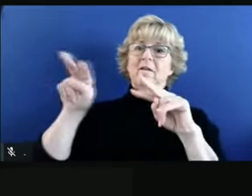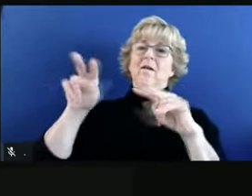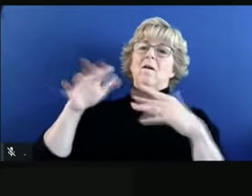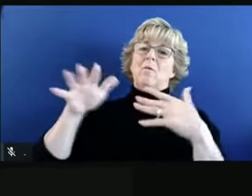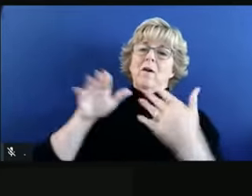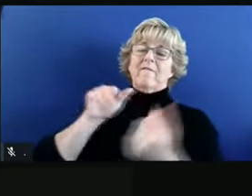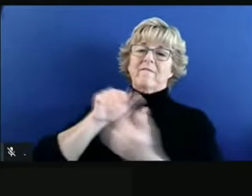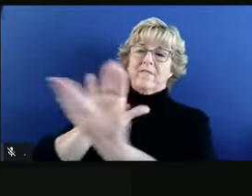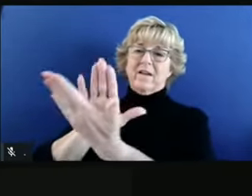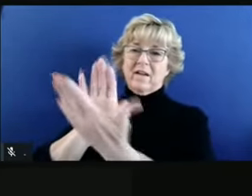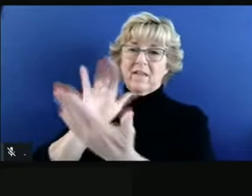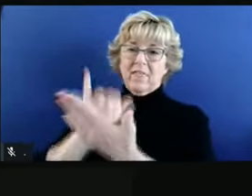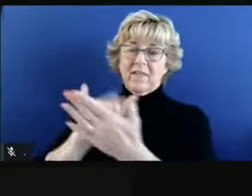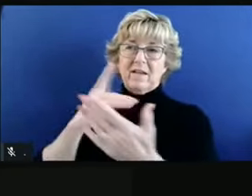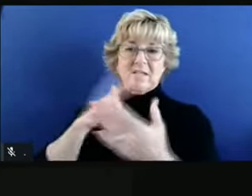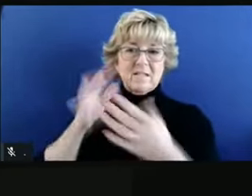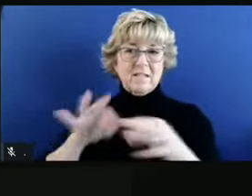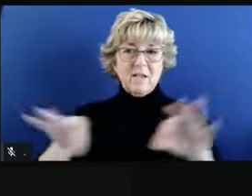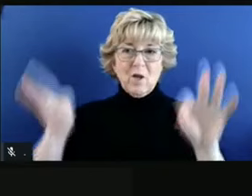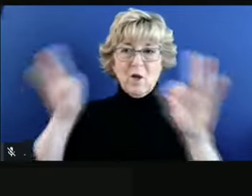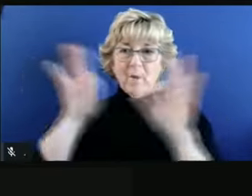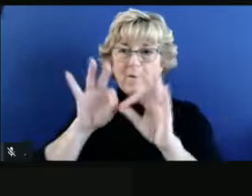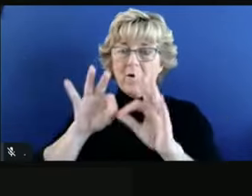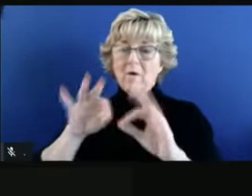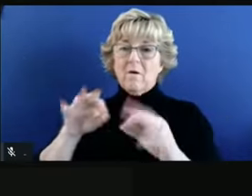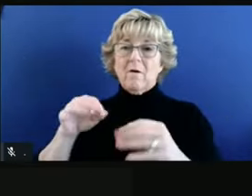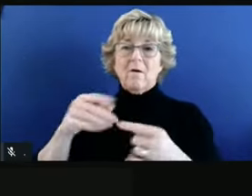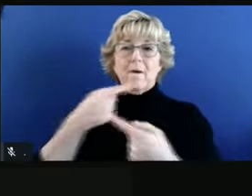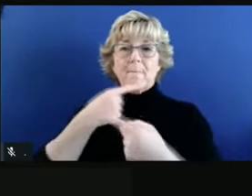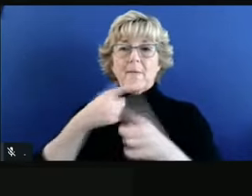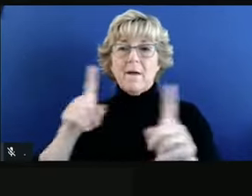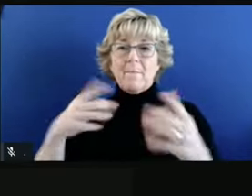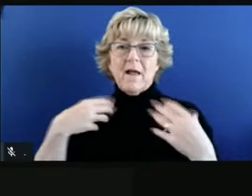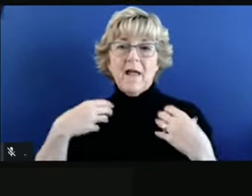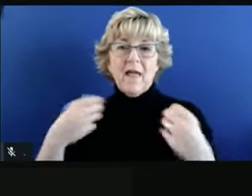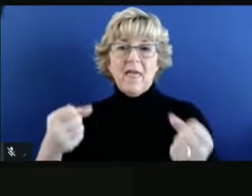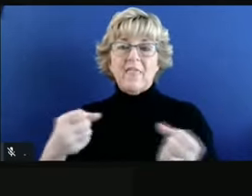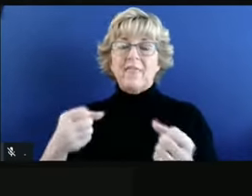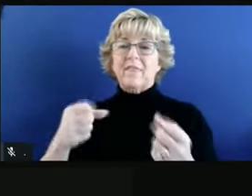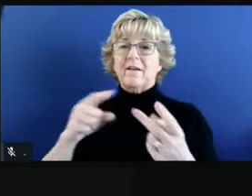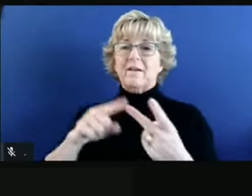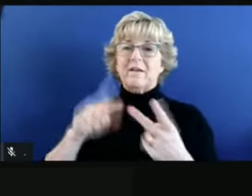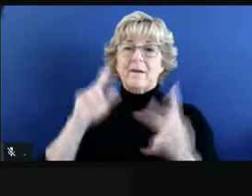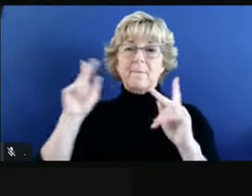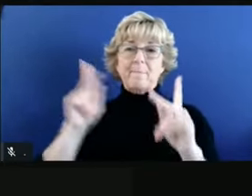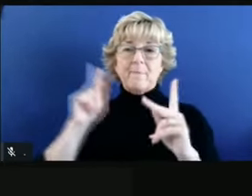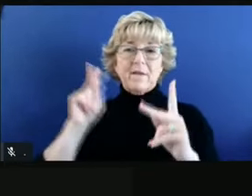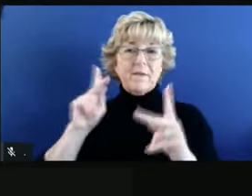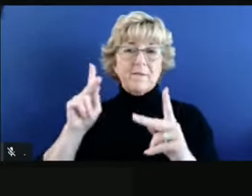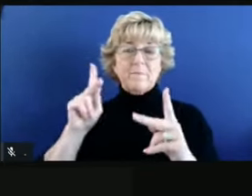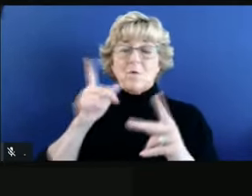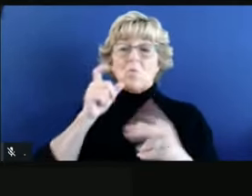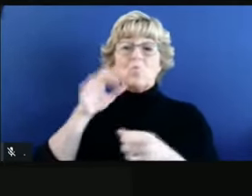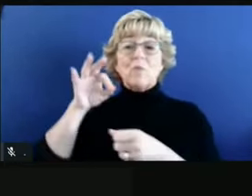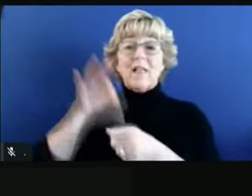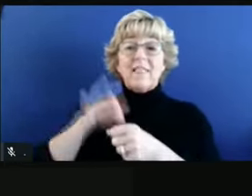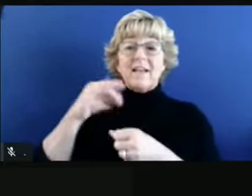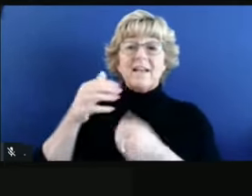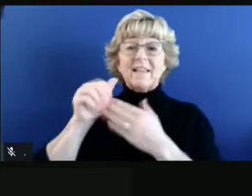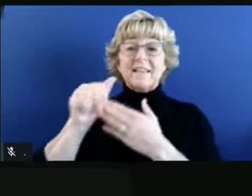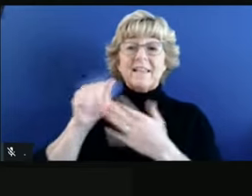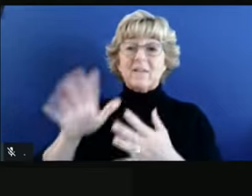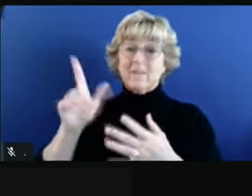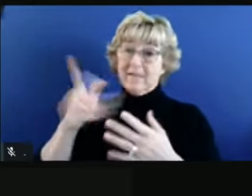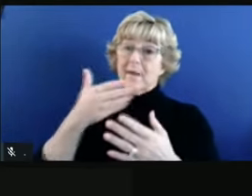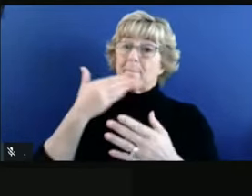I think it's absolutely prudent for the public health and the elected leaders here in this county to be considering what comes